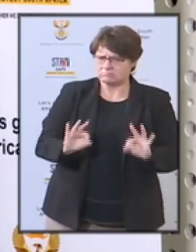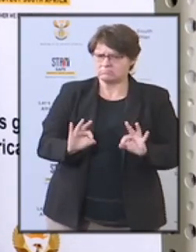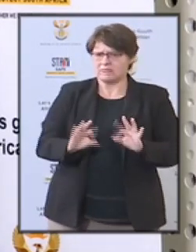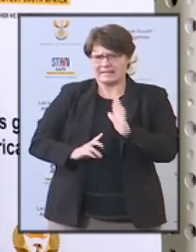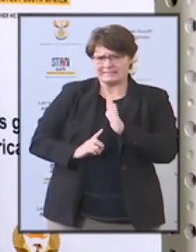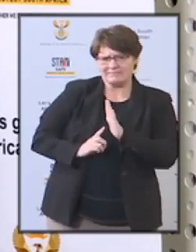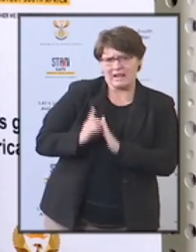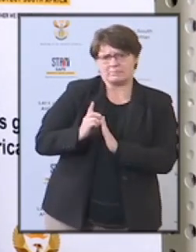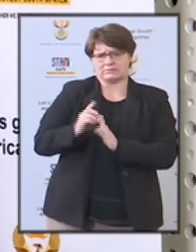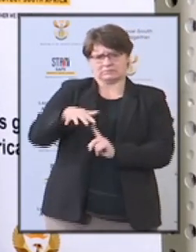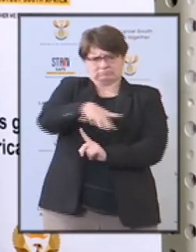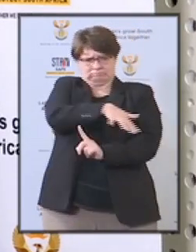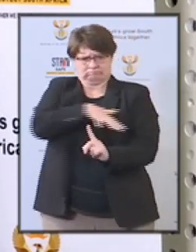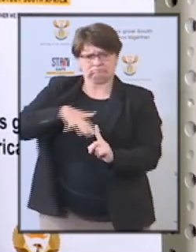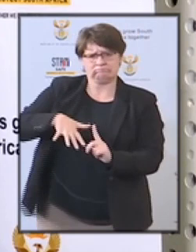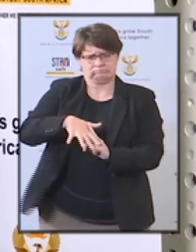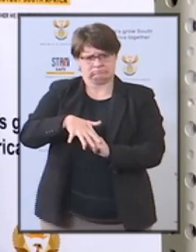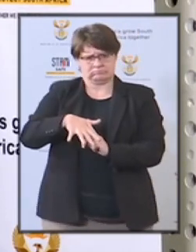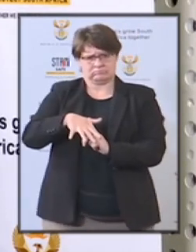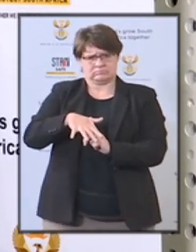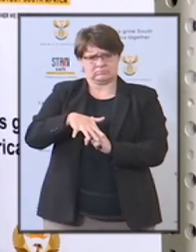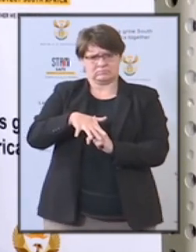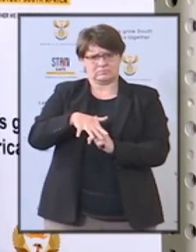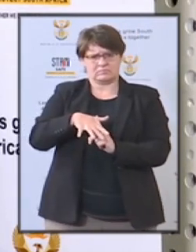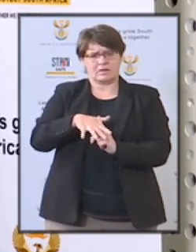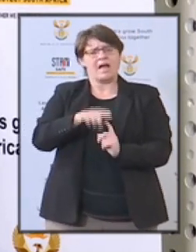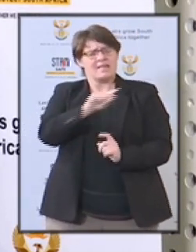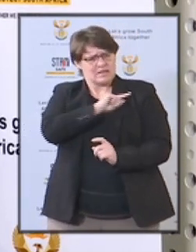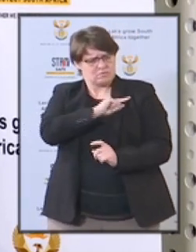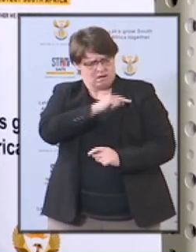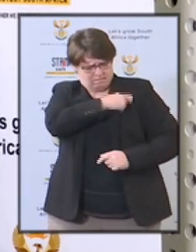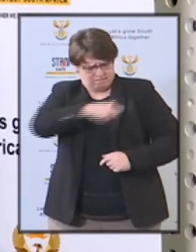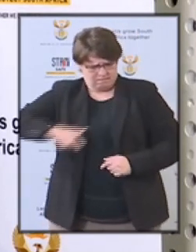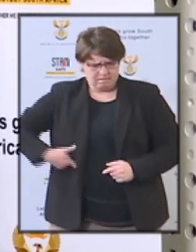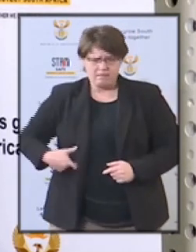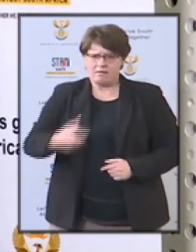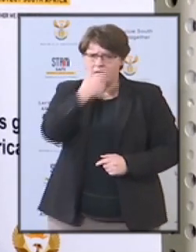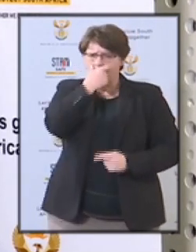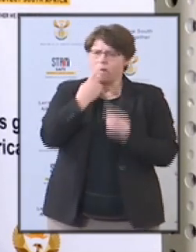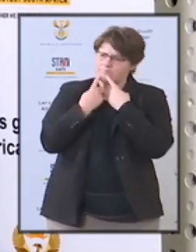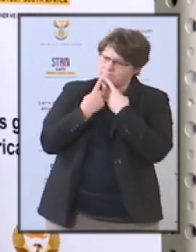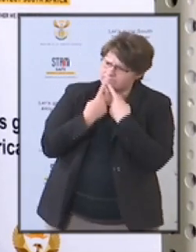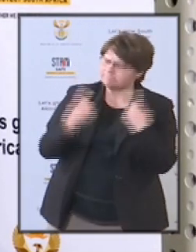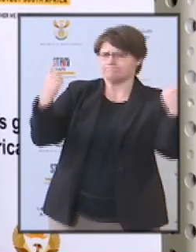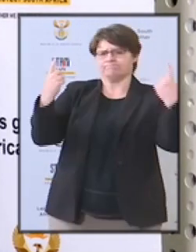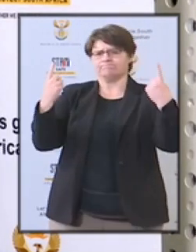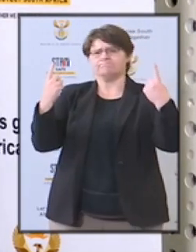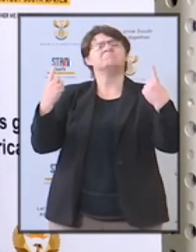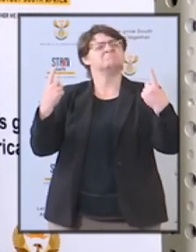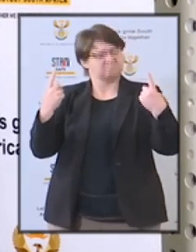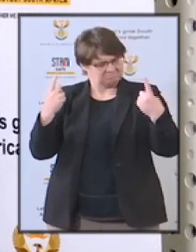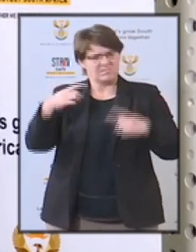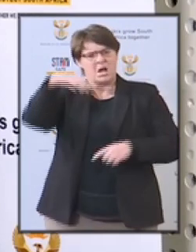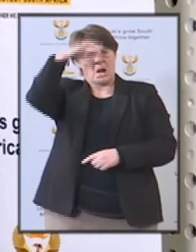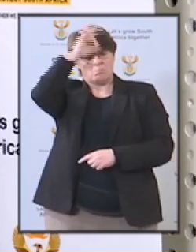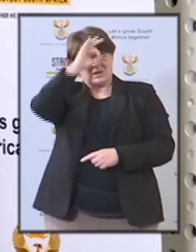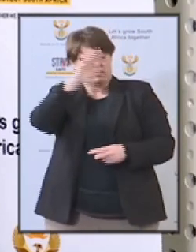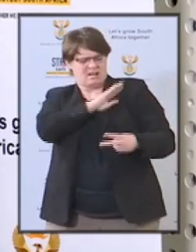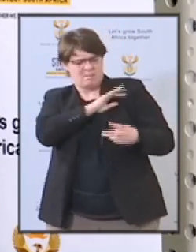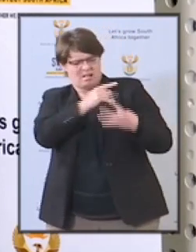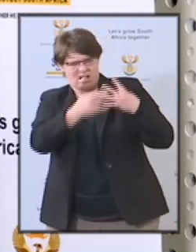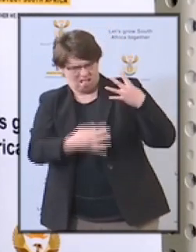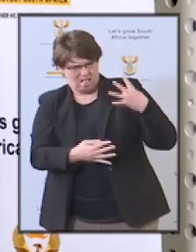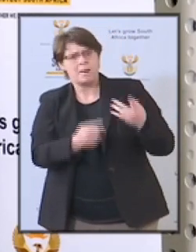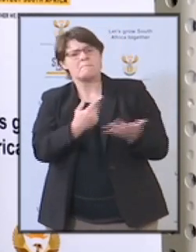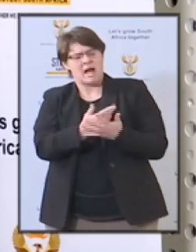state. It supports the recent call by President Cyril Ramaphosa for law enforcement agencies to do whatever